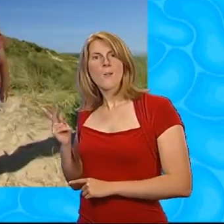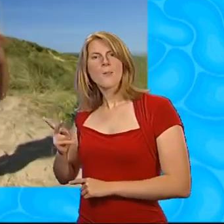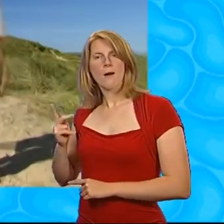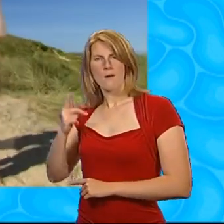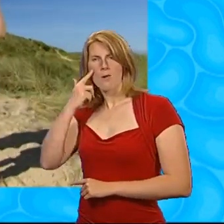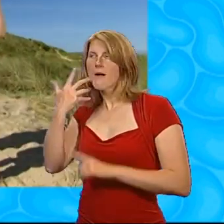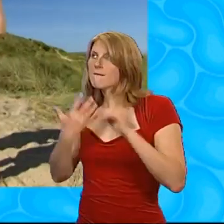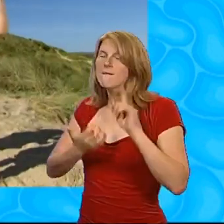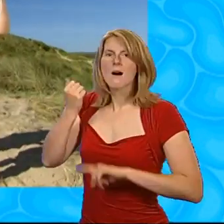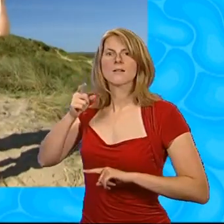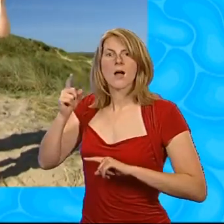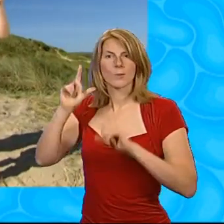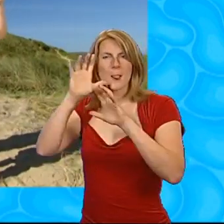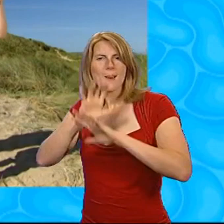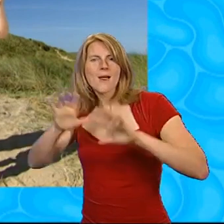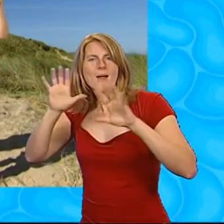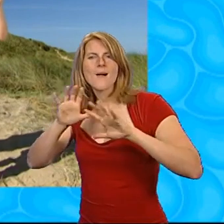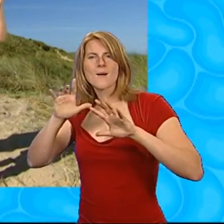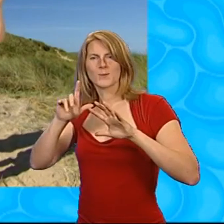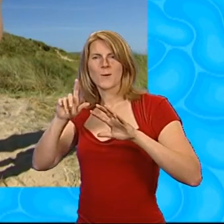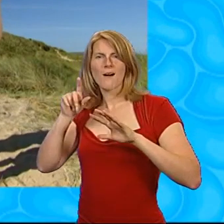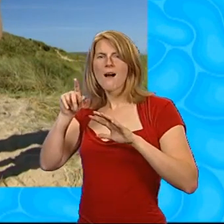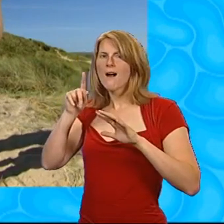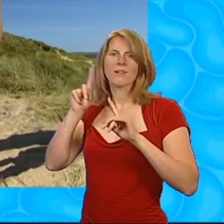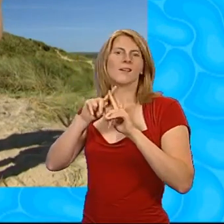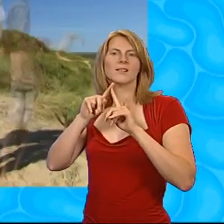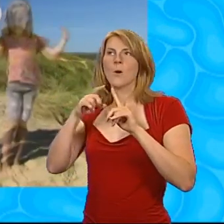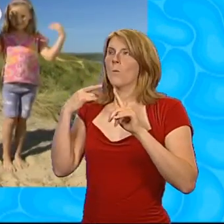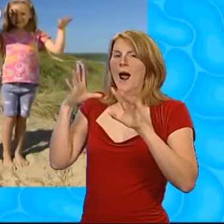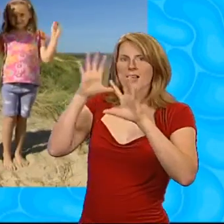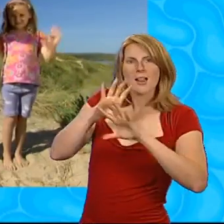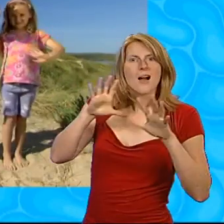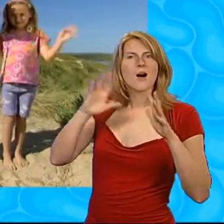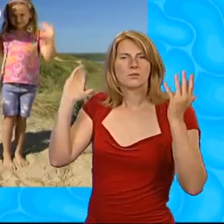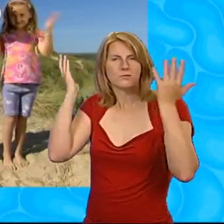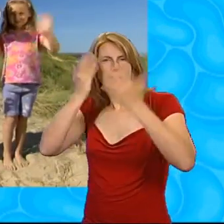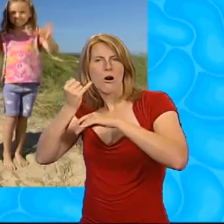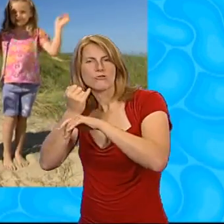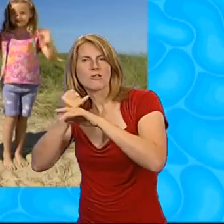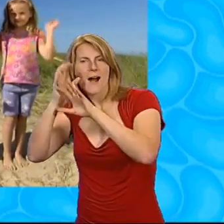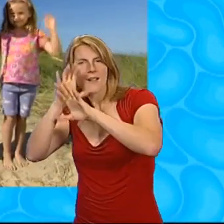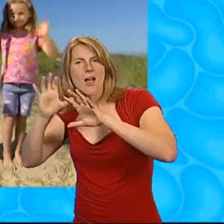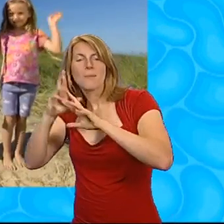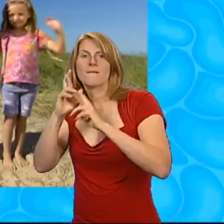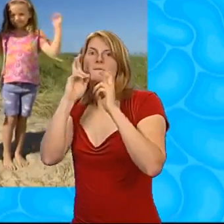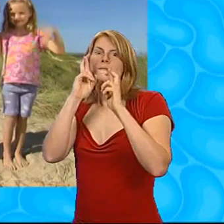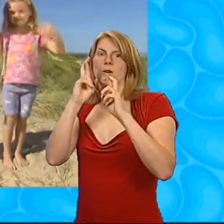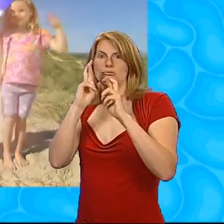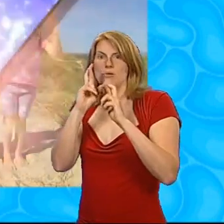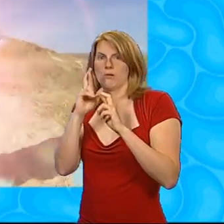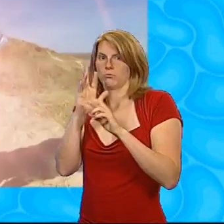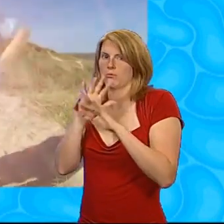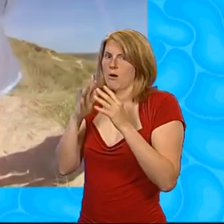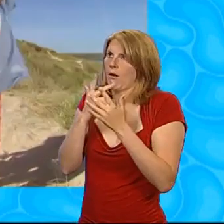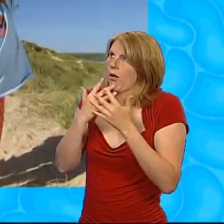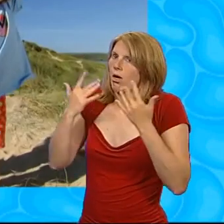Clouds. Fluffy white clouds and dark grey clouds, but fingers crossed not too many rain clouds. Today, for one day only, Alice and Jay